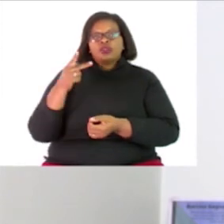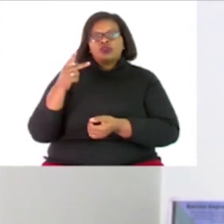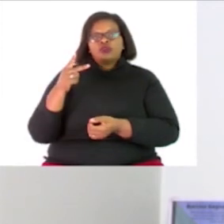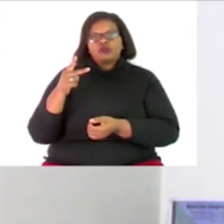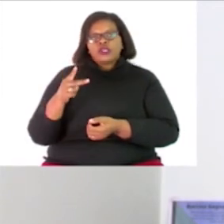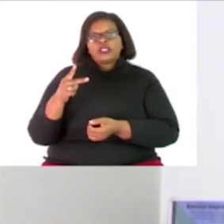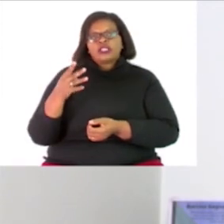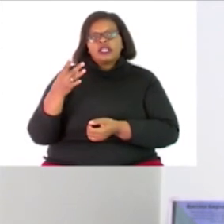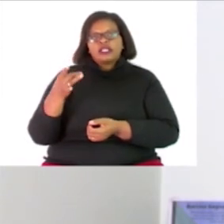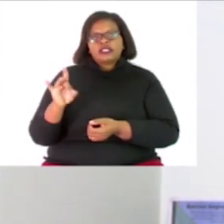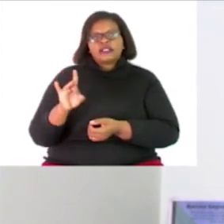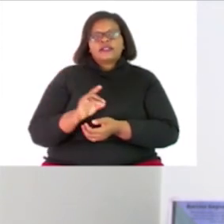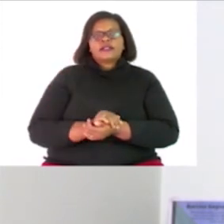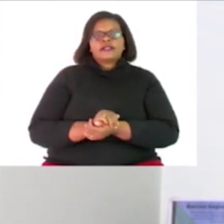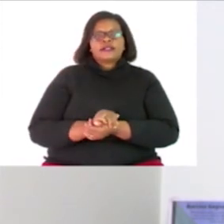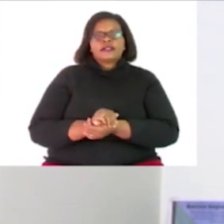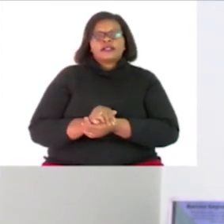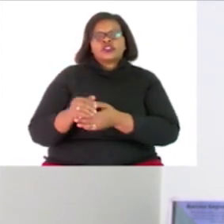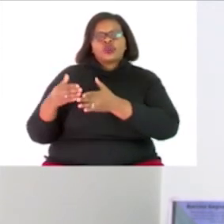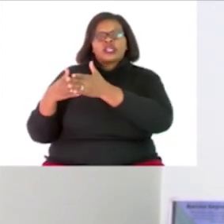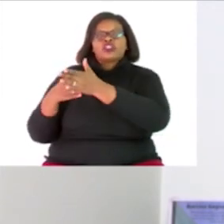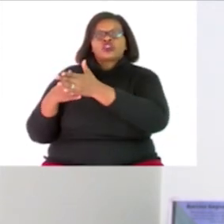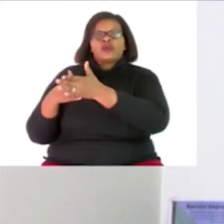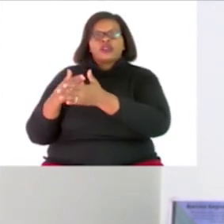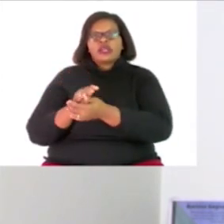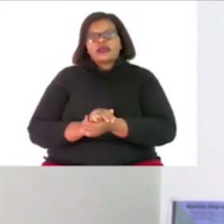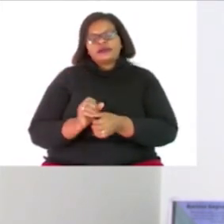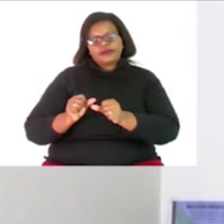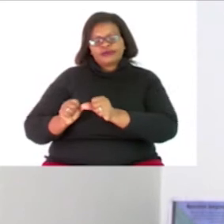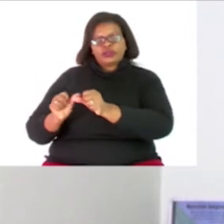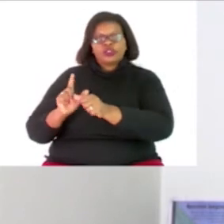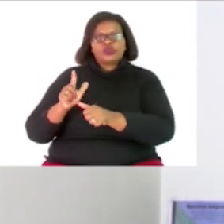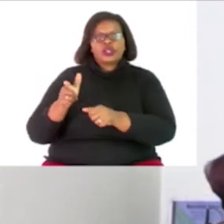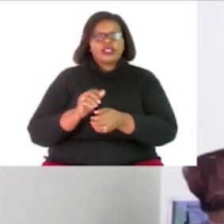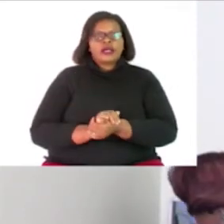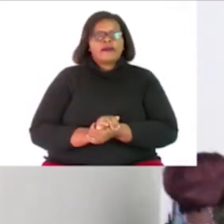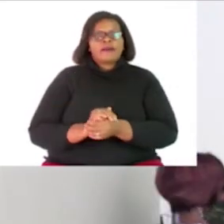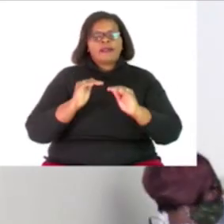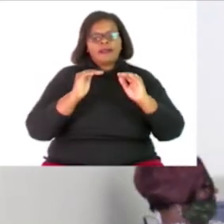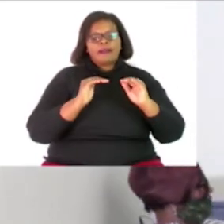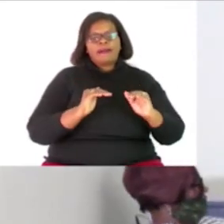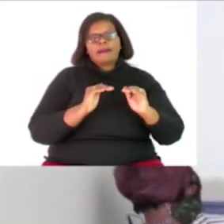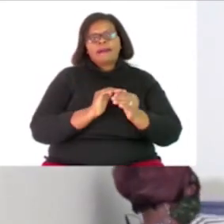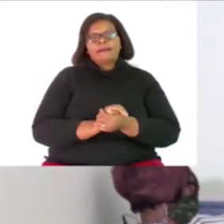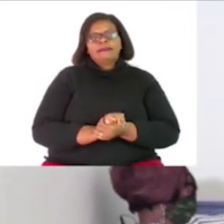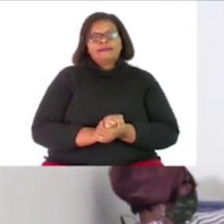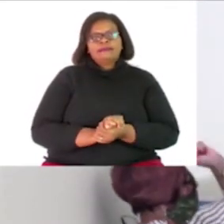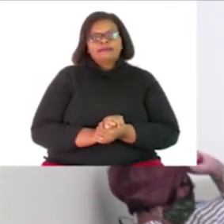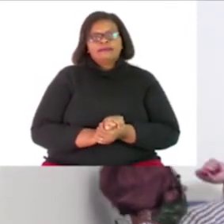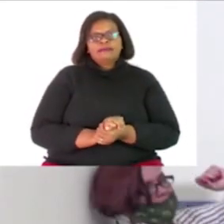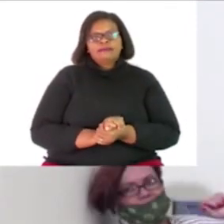twenty eight I think you can stop there you can continue with the other twelve with the rest